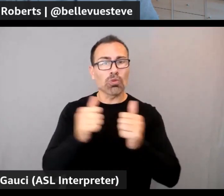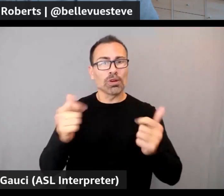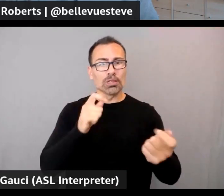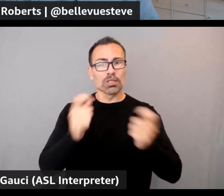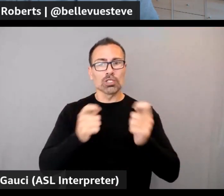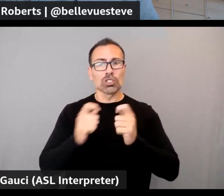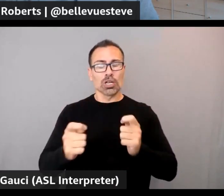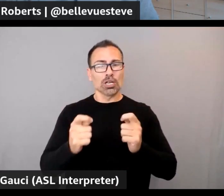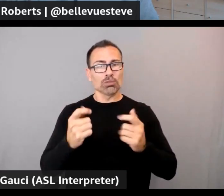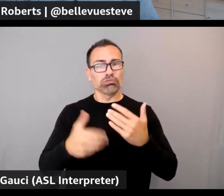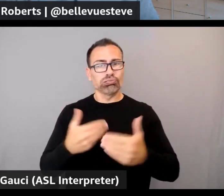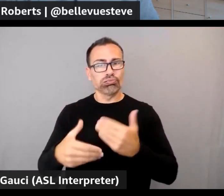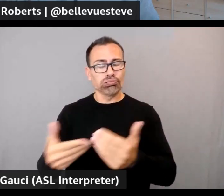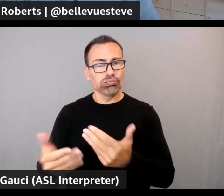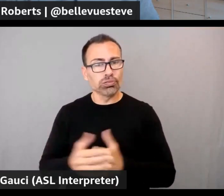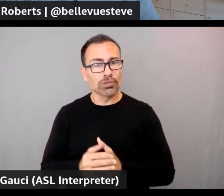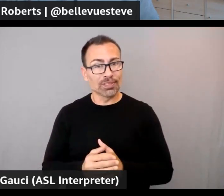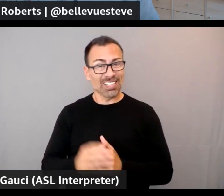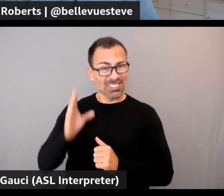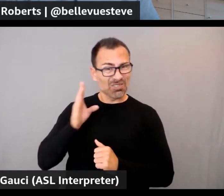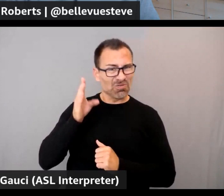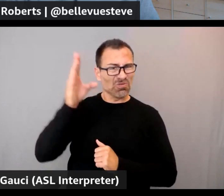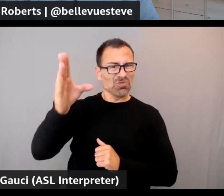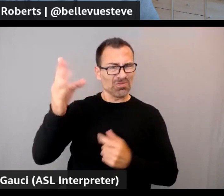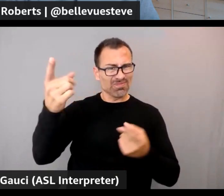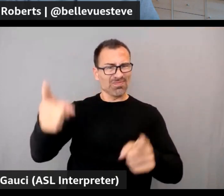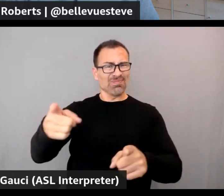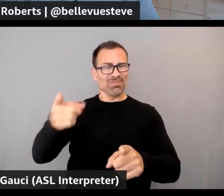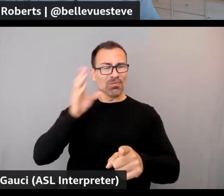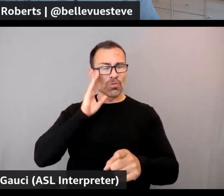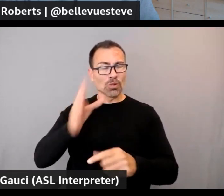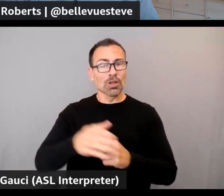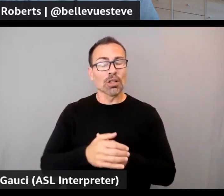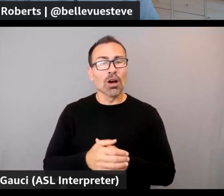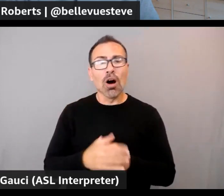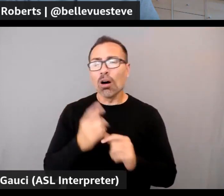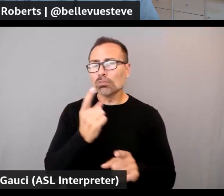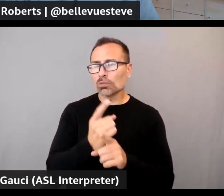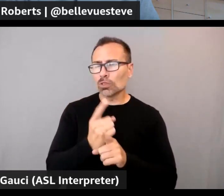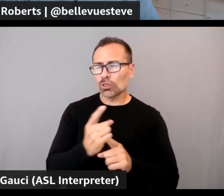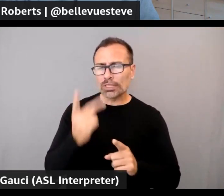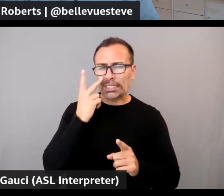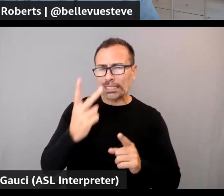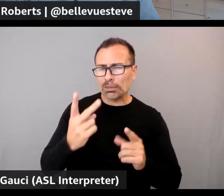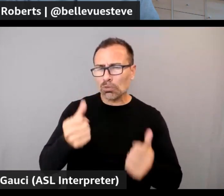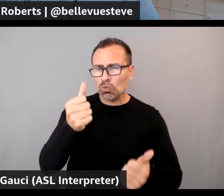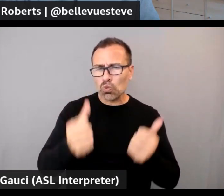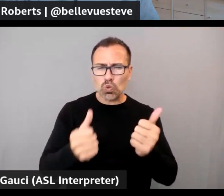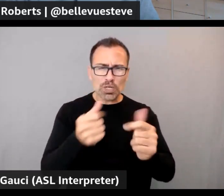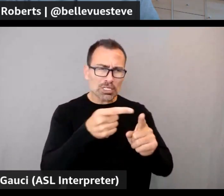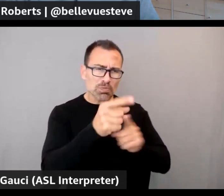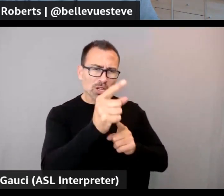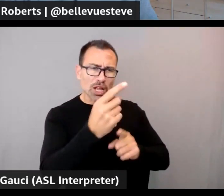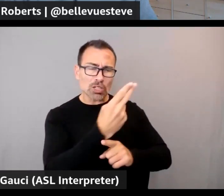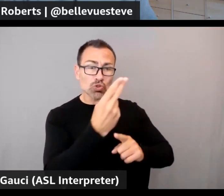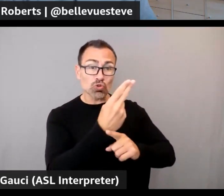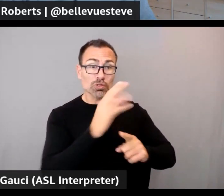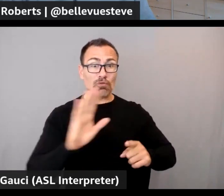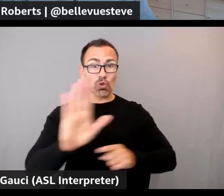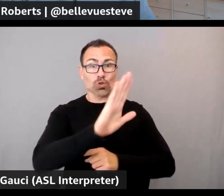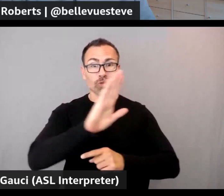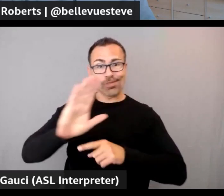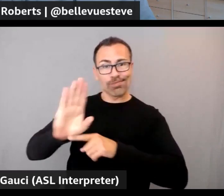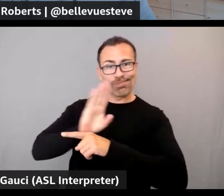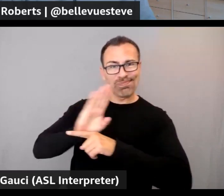try to build out what those specialized use cases are going to be for your industry so that you can